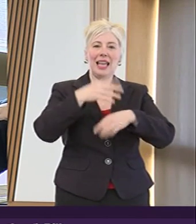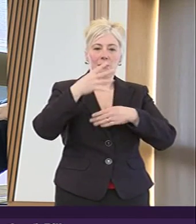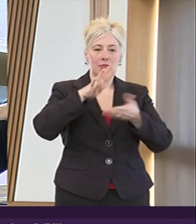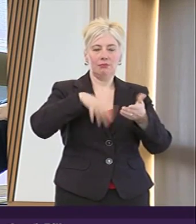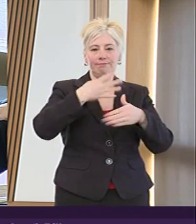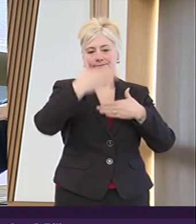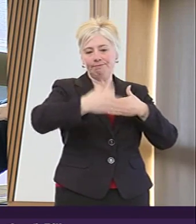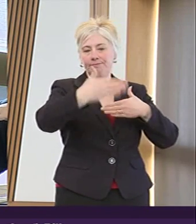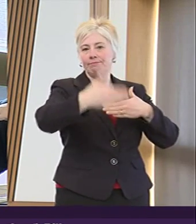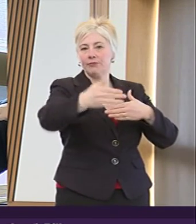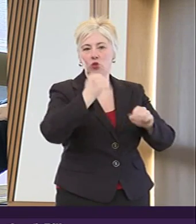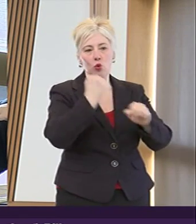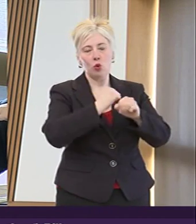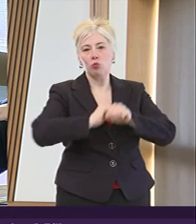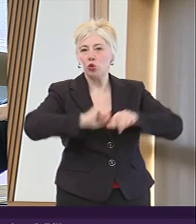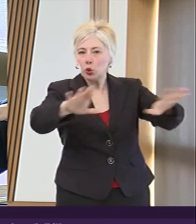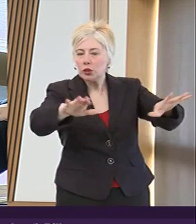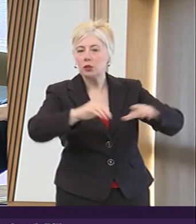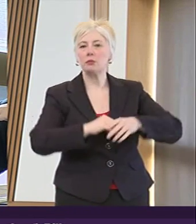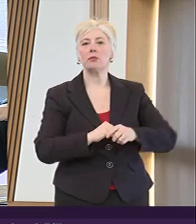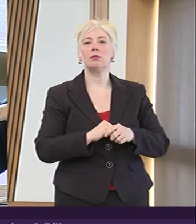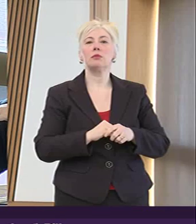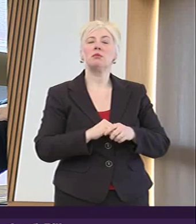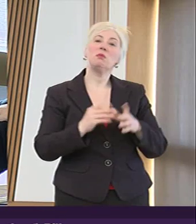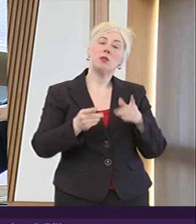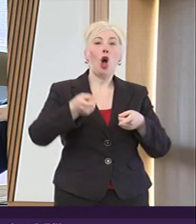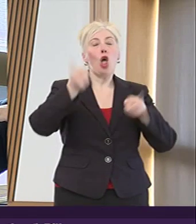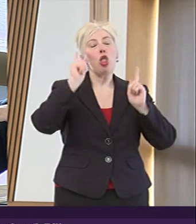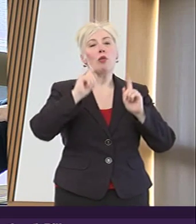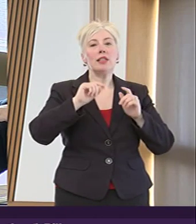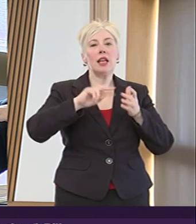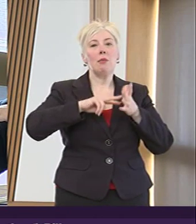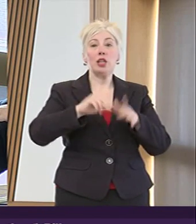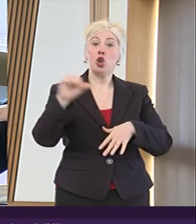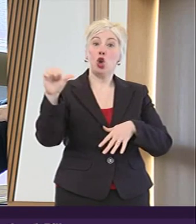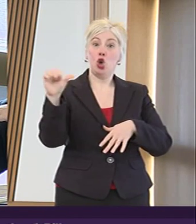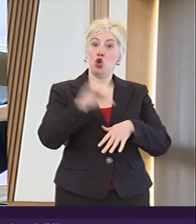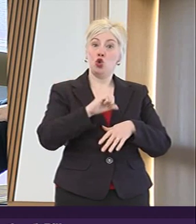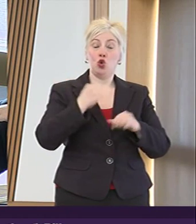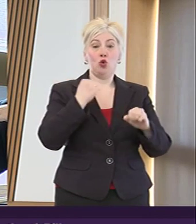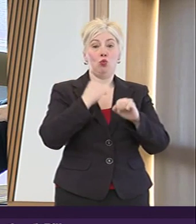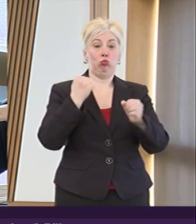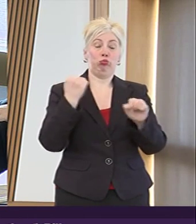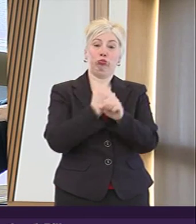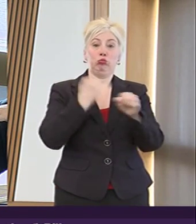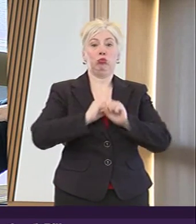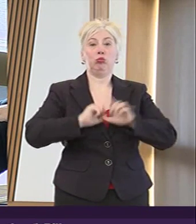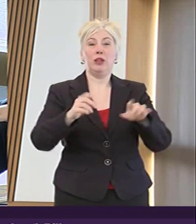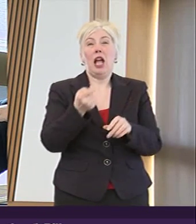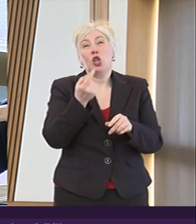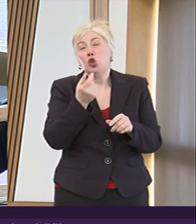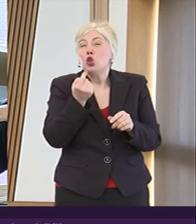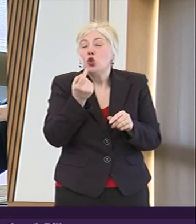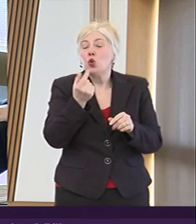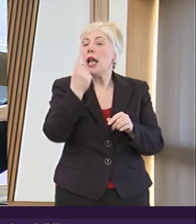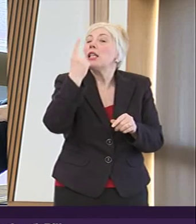publication broadly speaking authority plans are to be published as soon as reasonably practicable after publication of